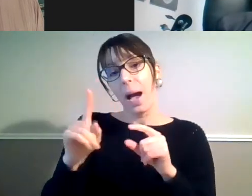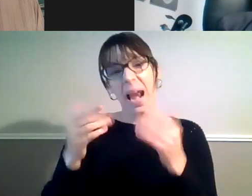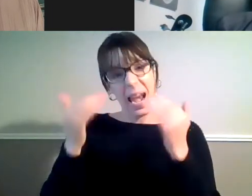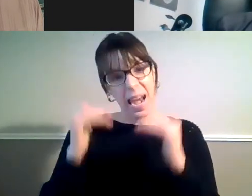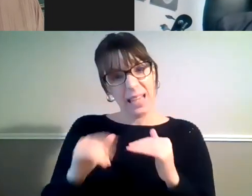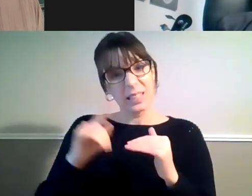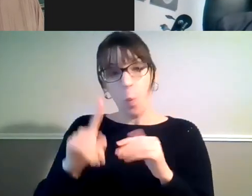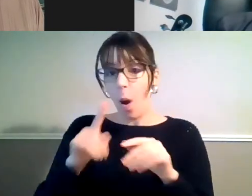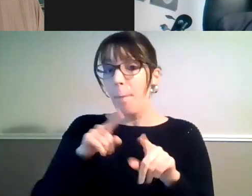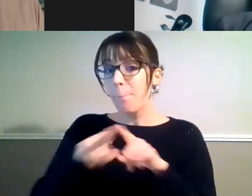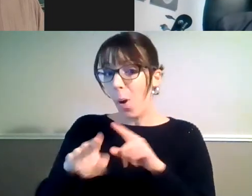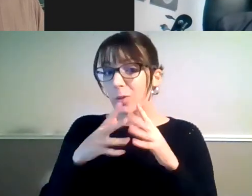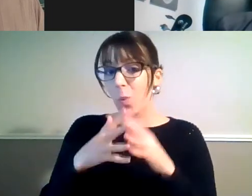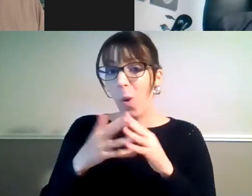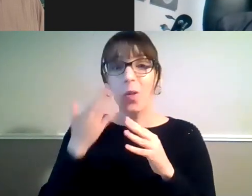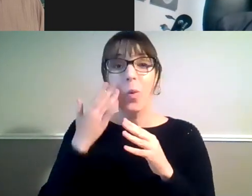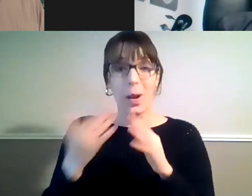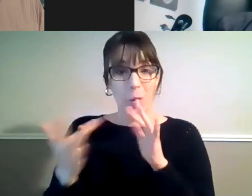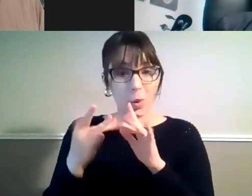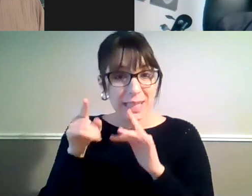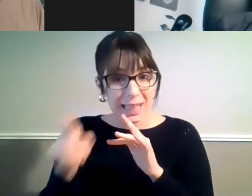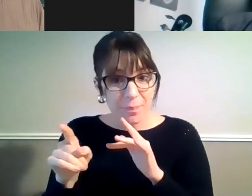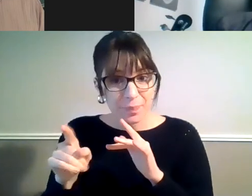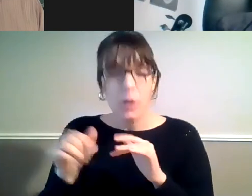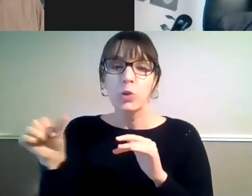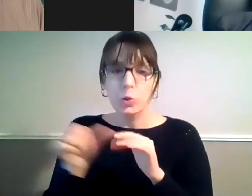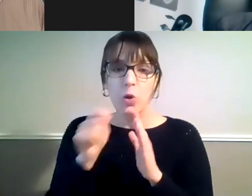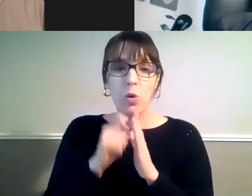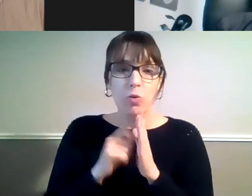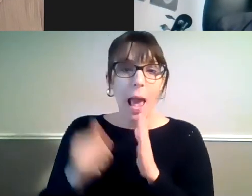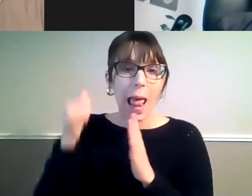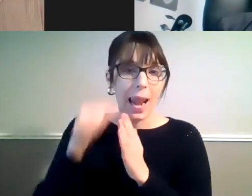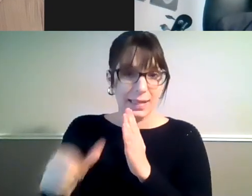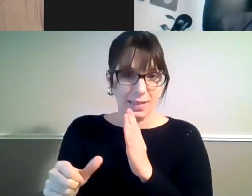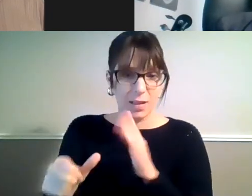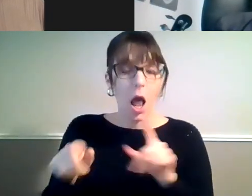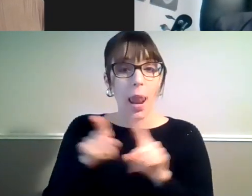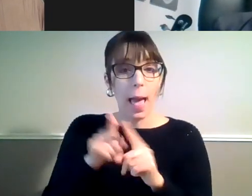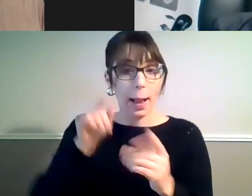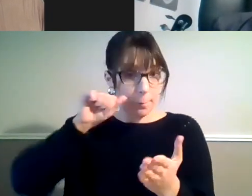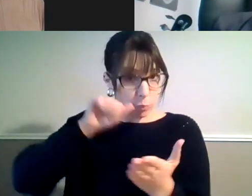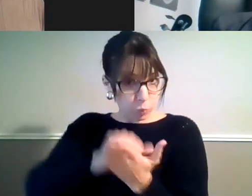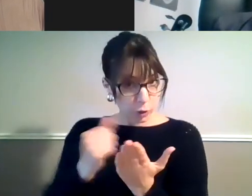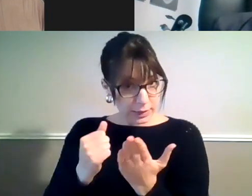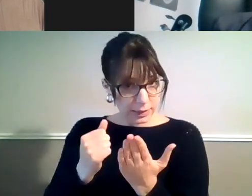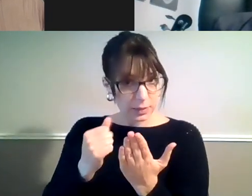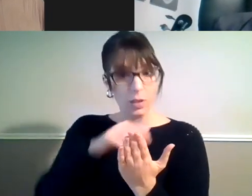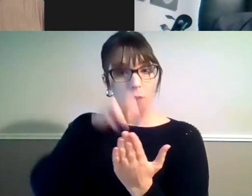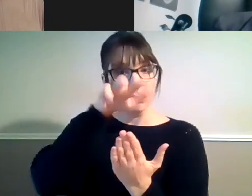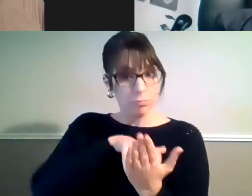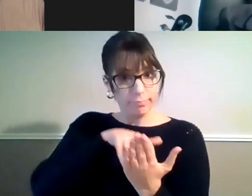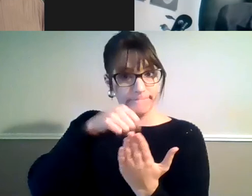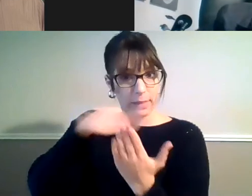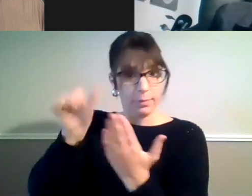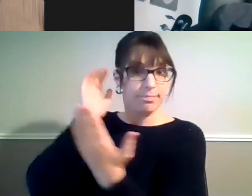someone going to the trouble of writing a letter. So printing out a letter. Then the next thing is